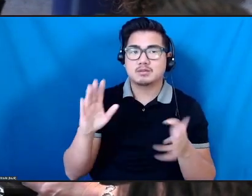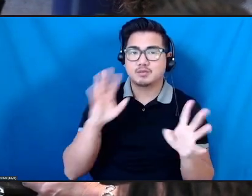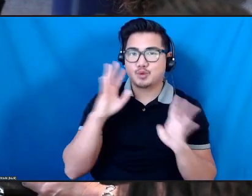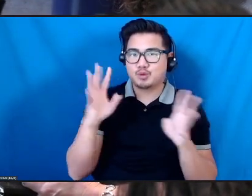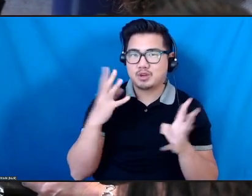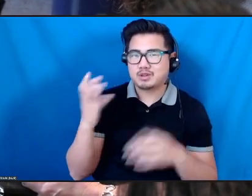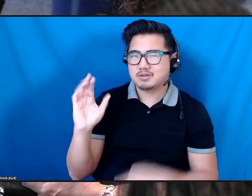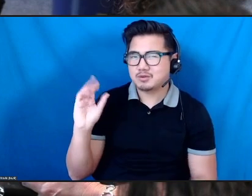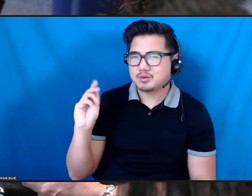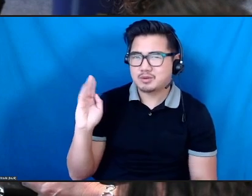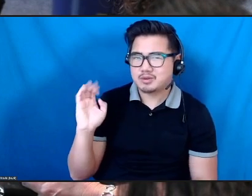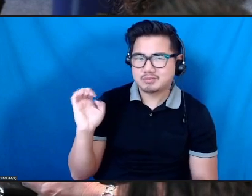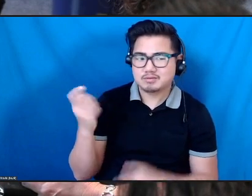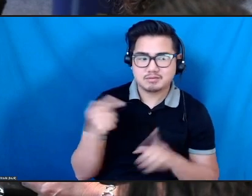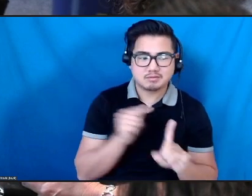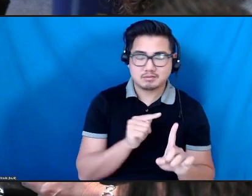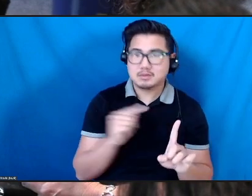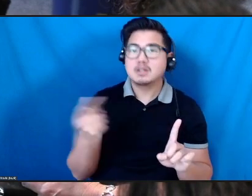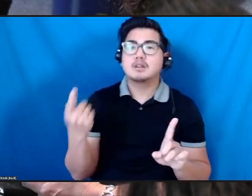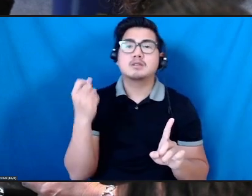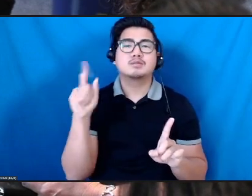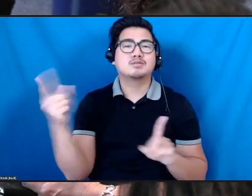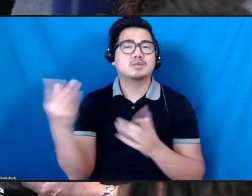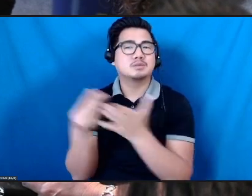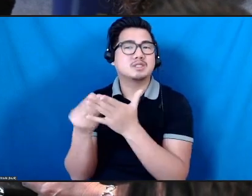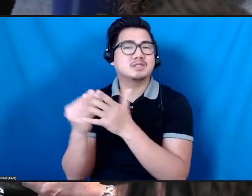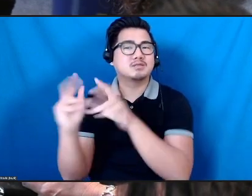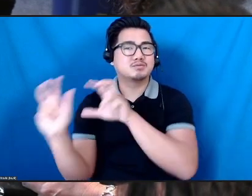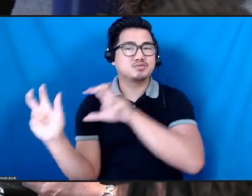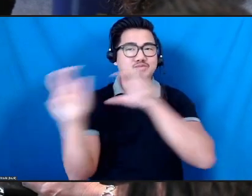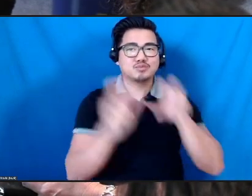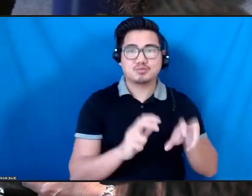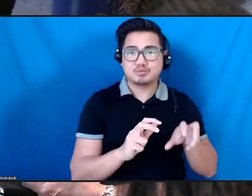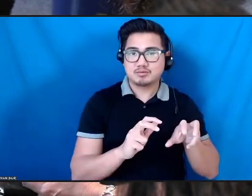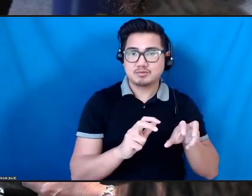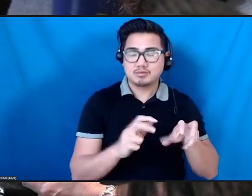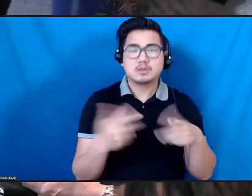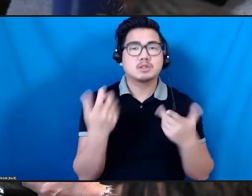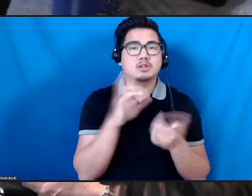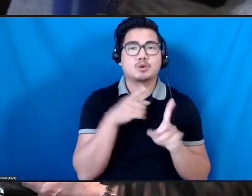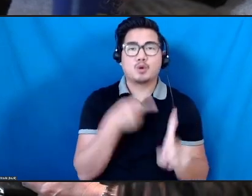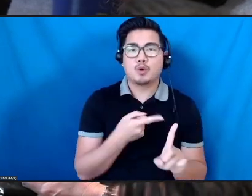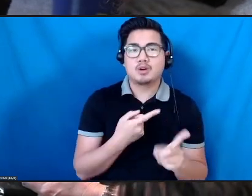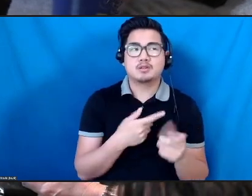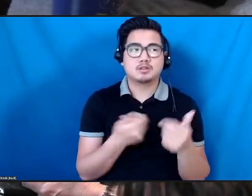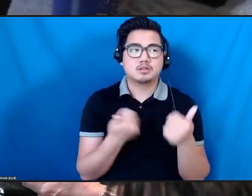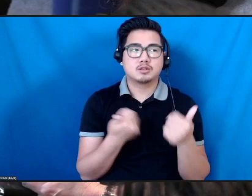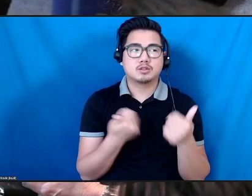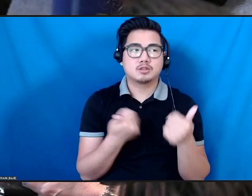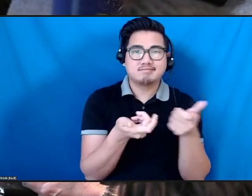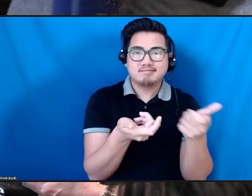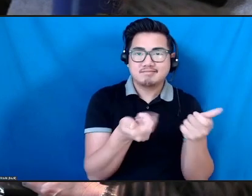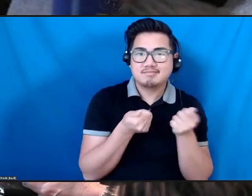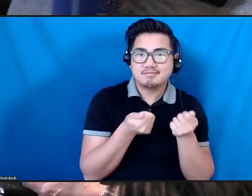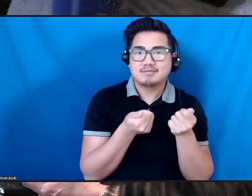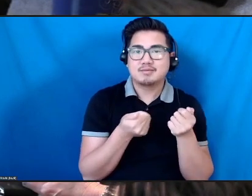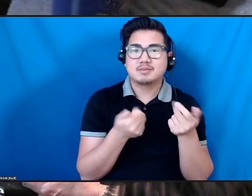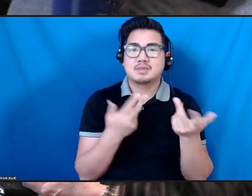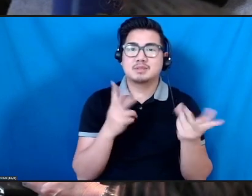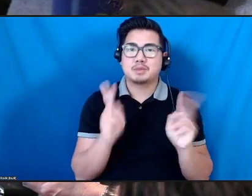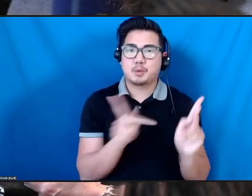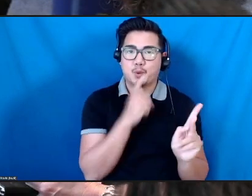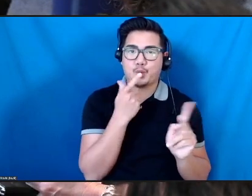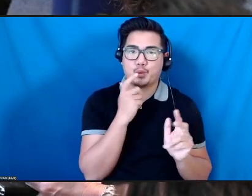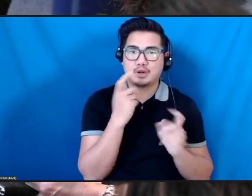yet getting a group of investors and philanthropists and nonprofits to sort of invest in the for-profit model,